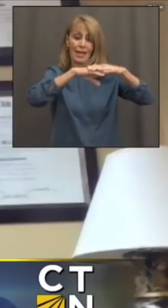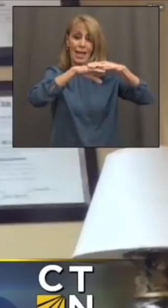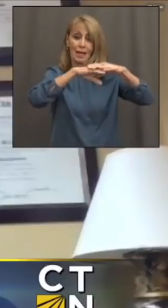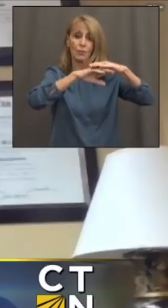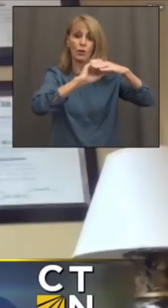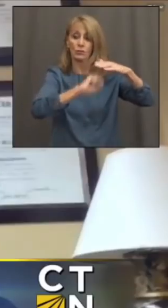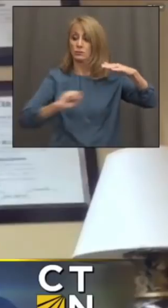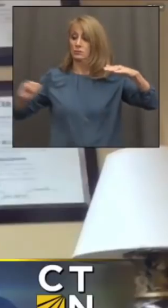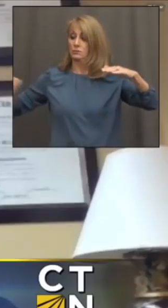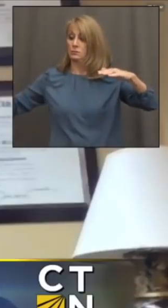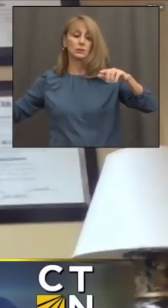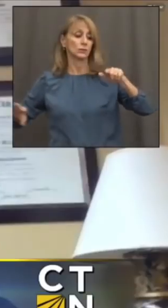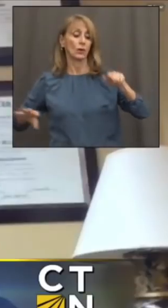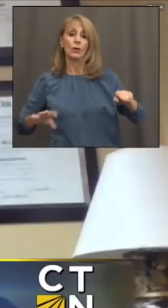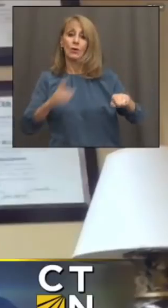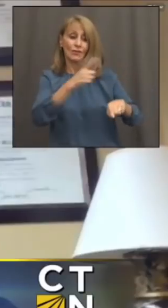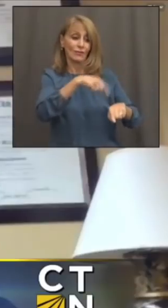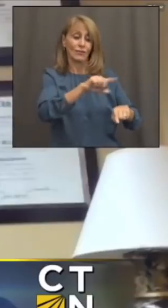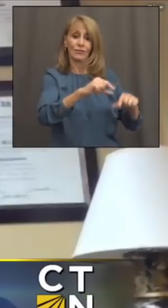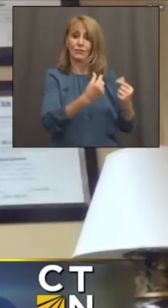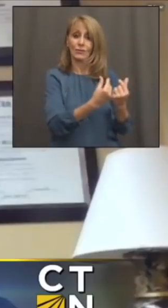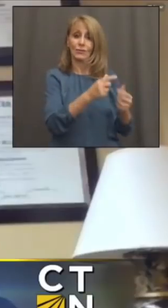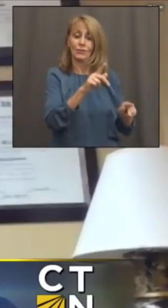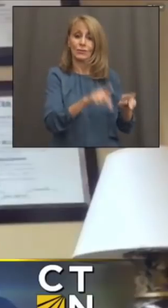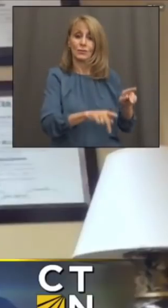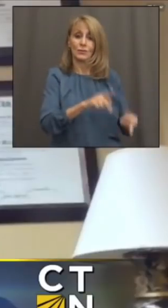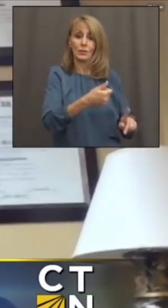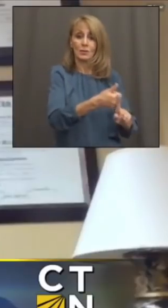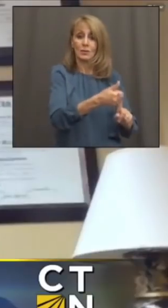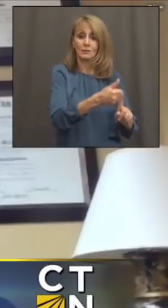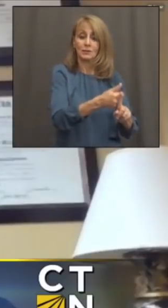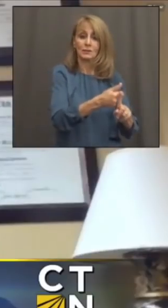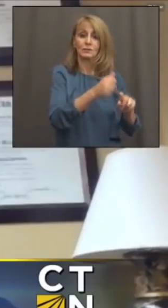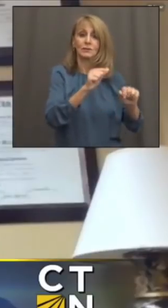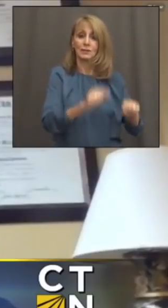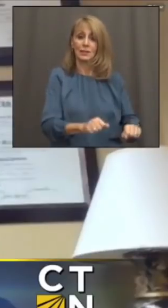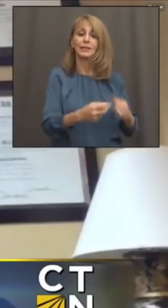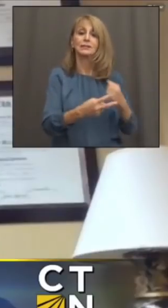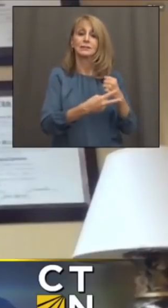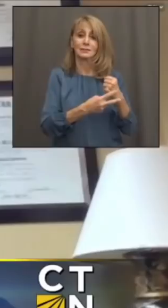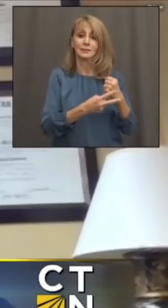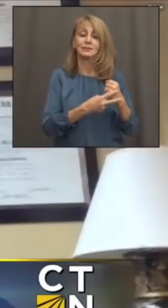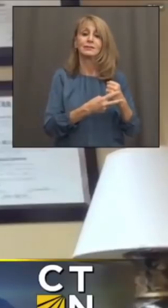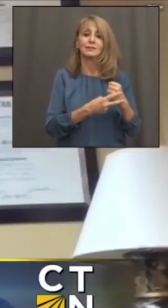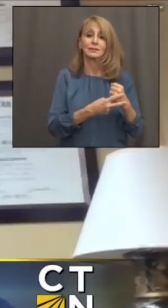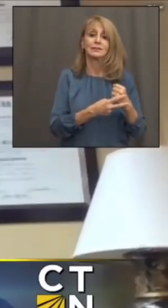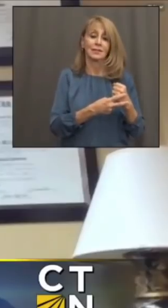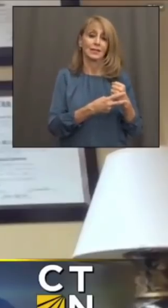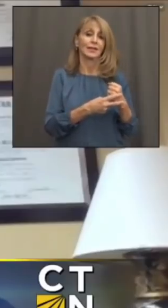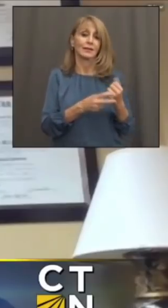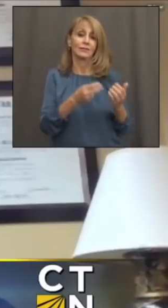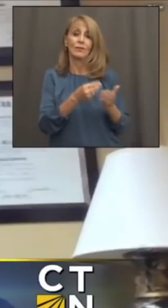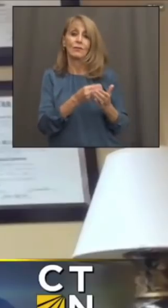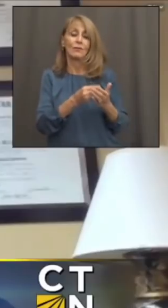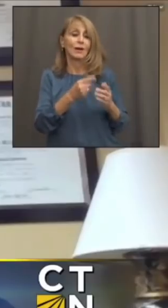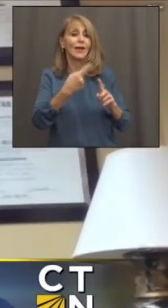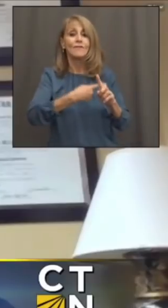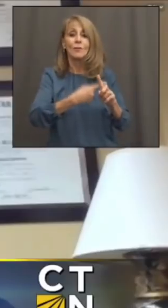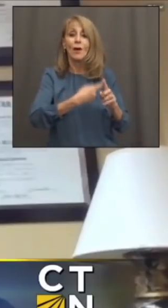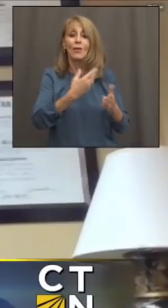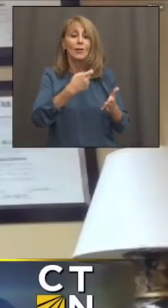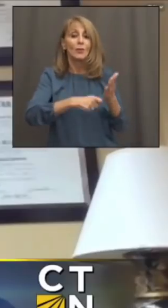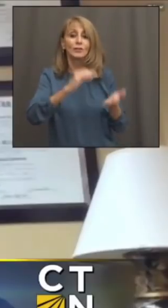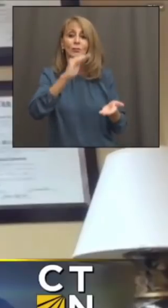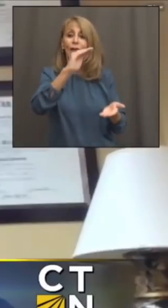So that population is potentially could save a monthly amount